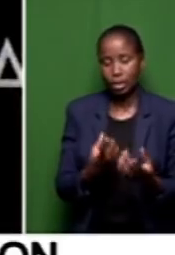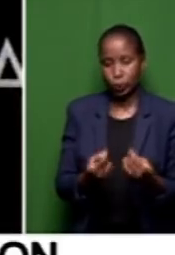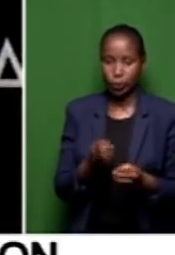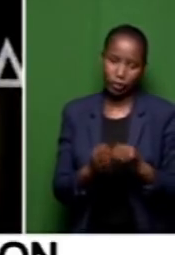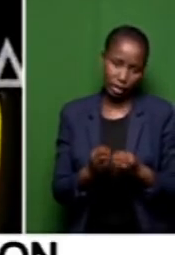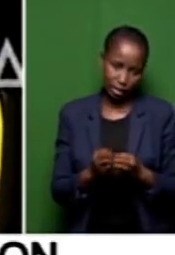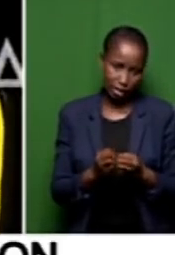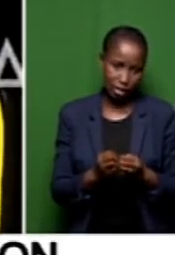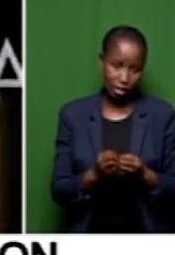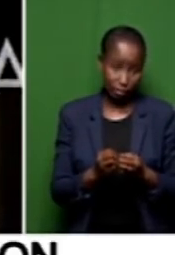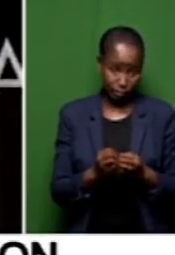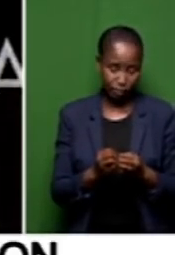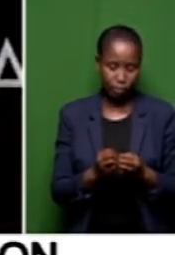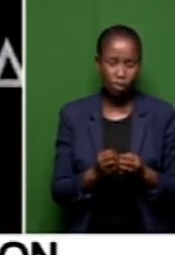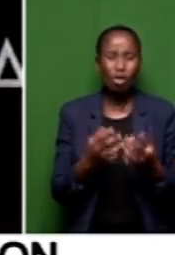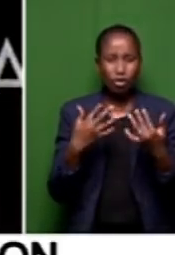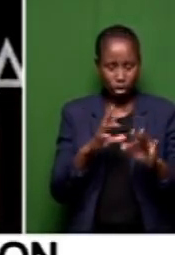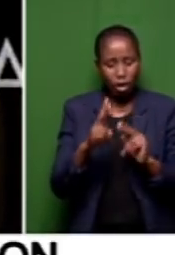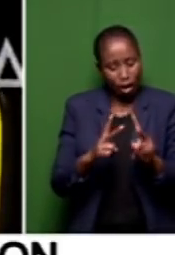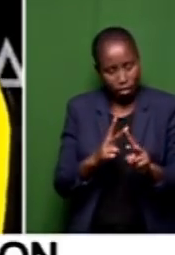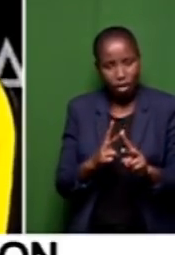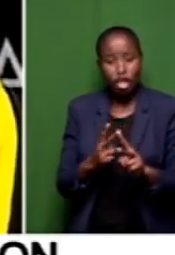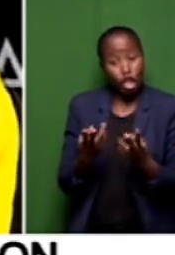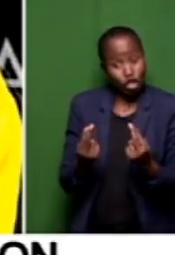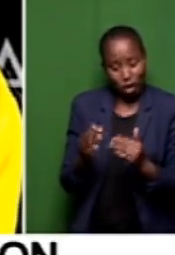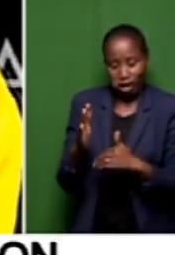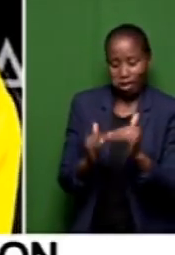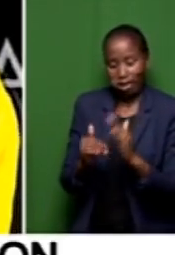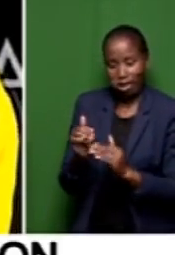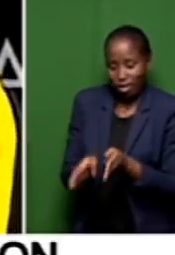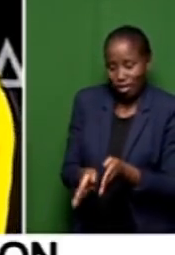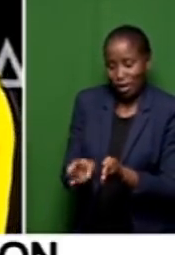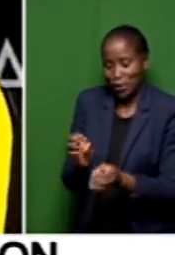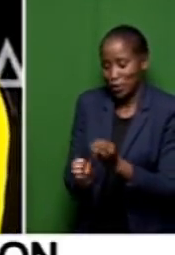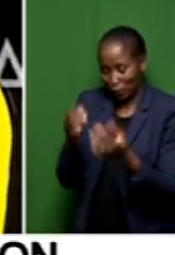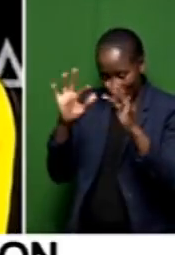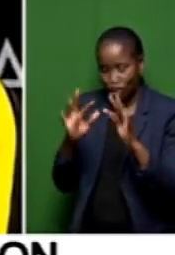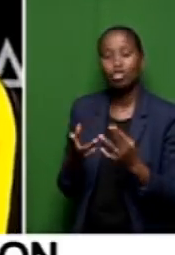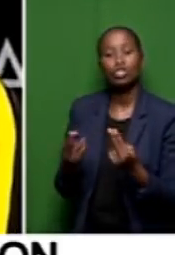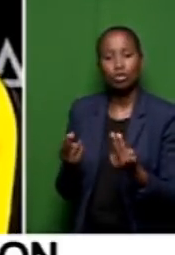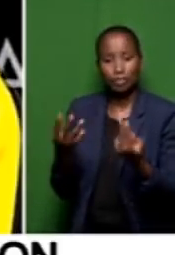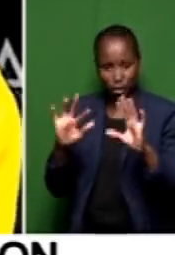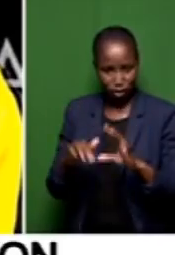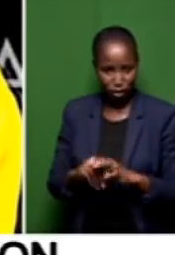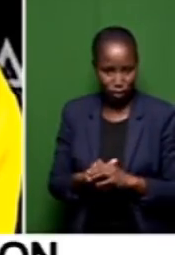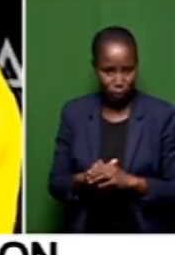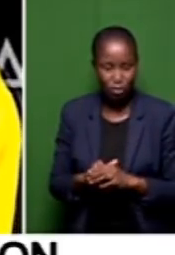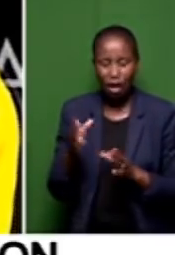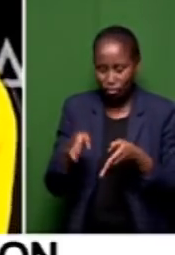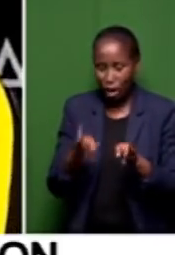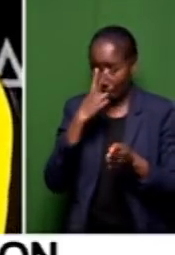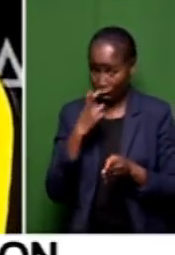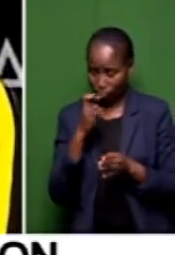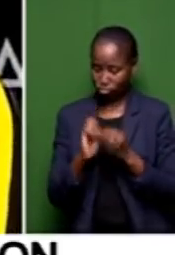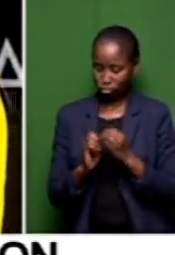Now, we have built new roads as well. We have tagged the township roads. We are also fixing